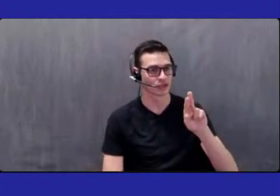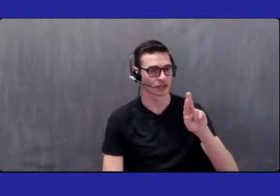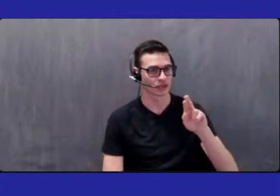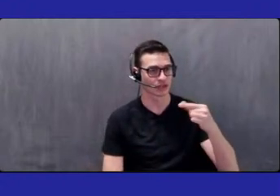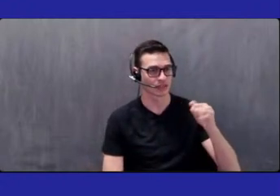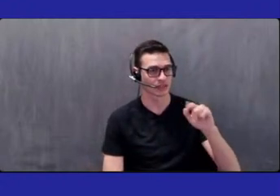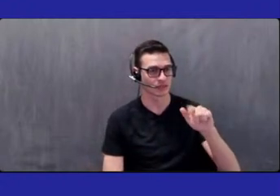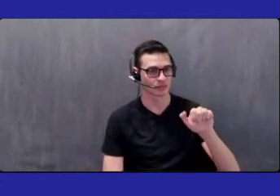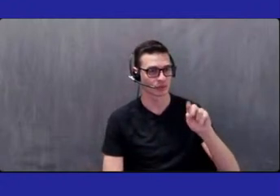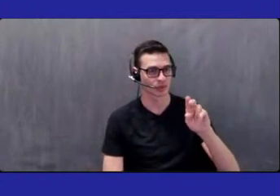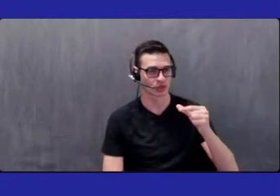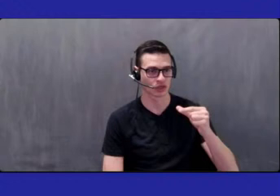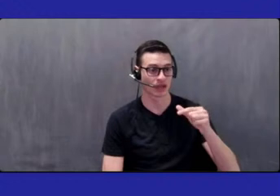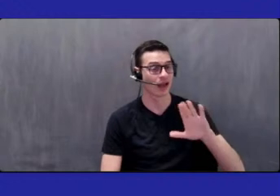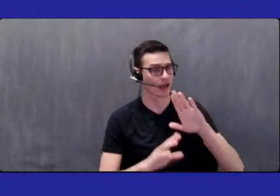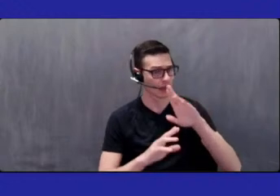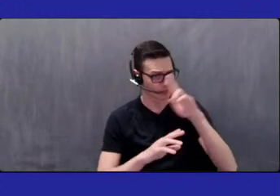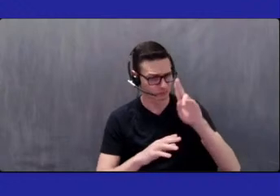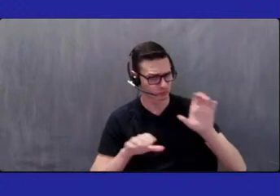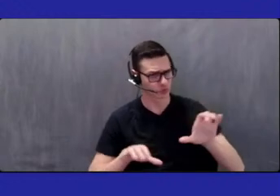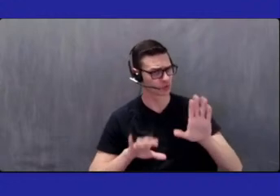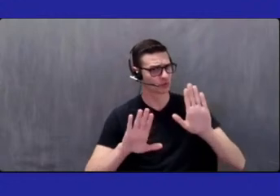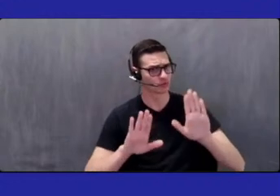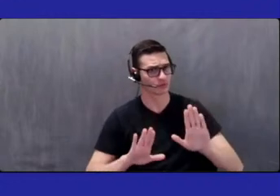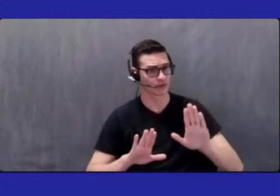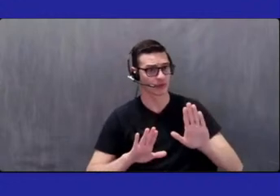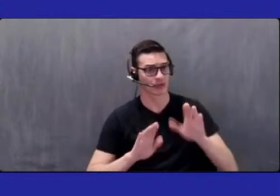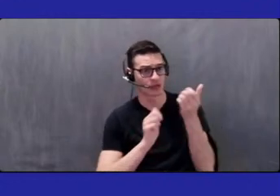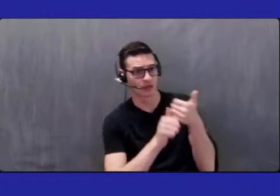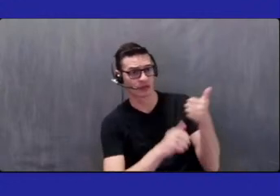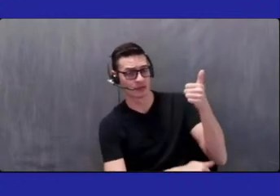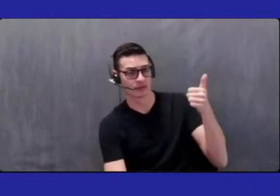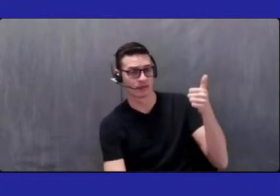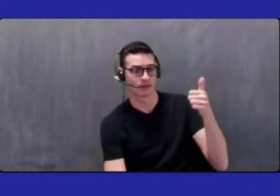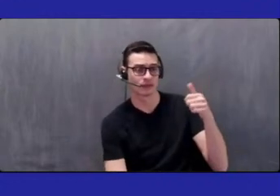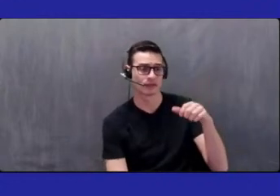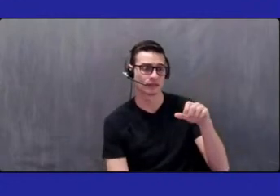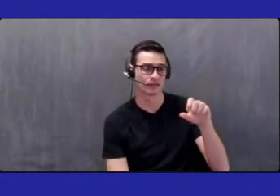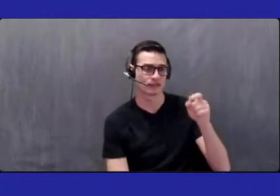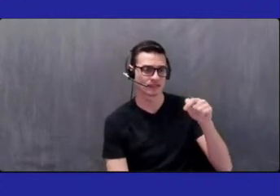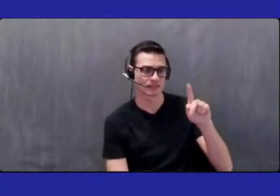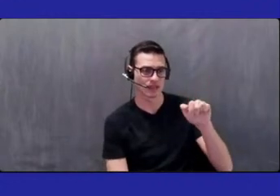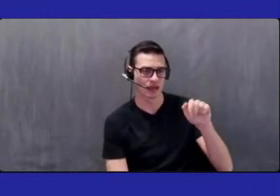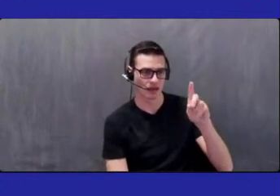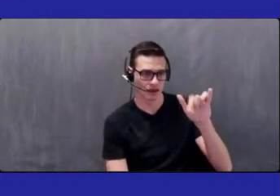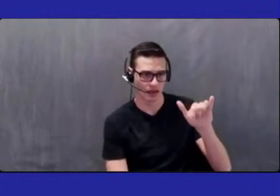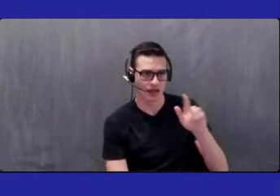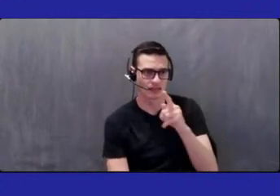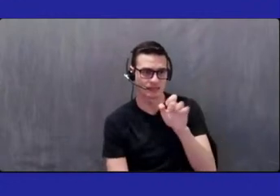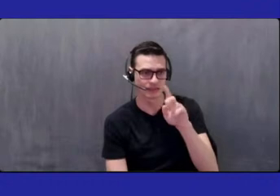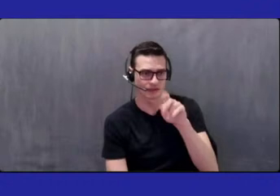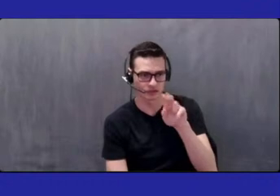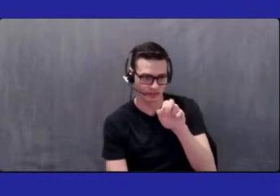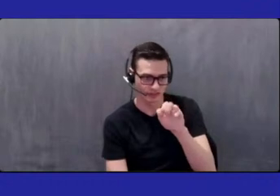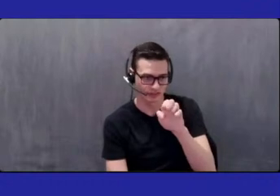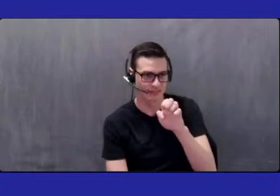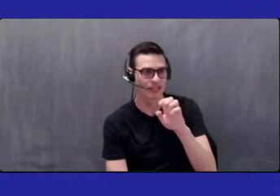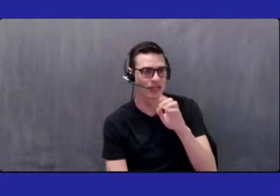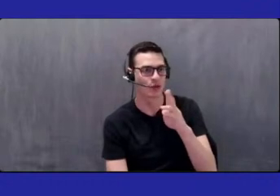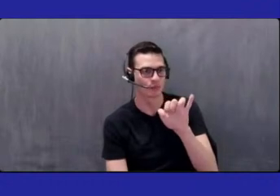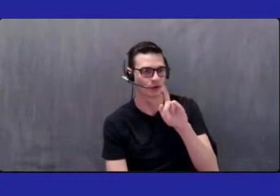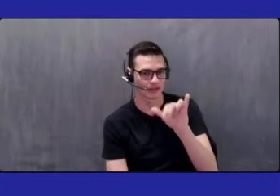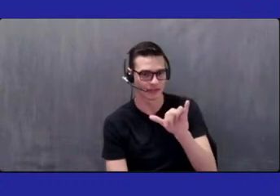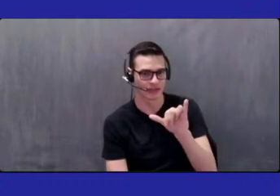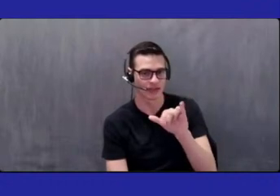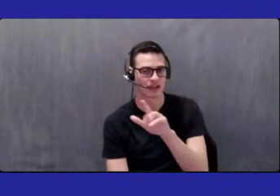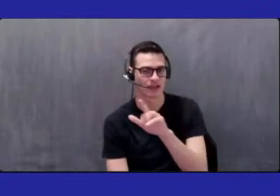leadership of our CEO, Svetlana Libeskaya, Dr. Terrence Brady, our CMO, and Majinda Cowra, our